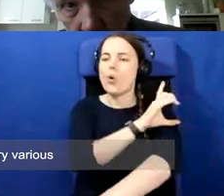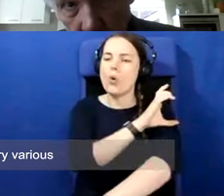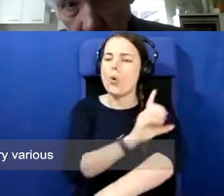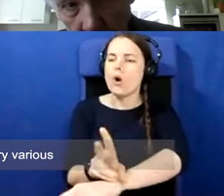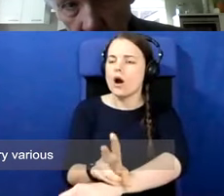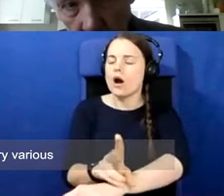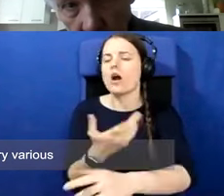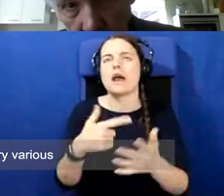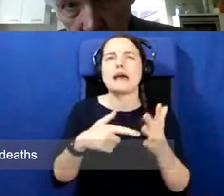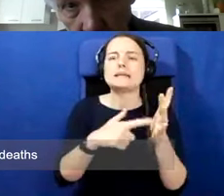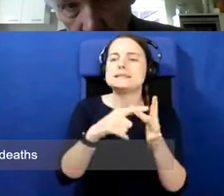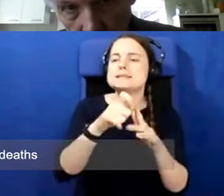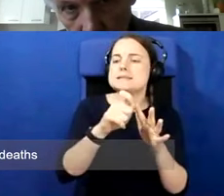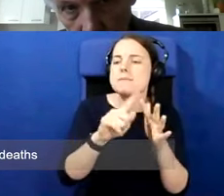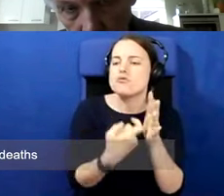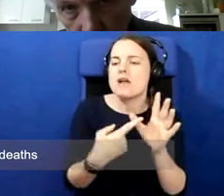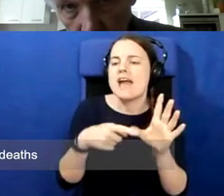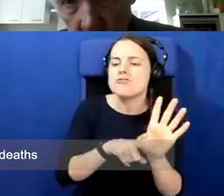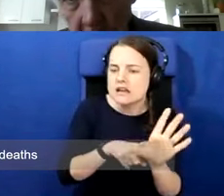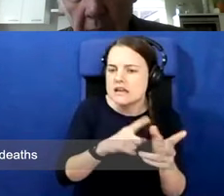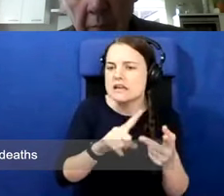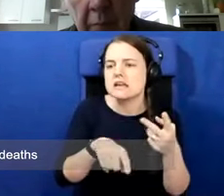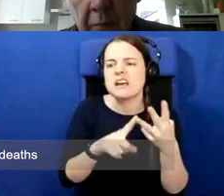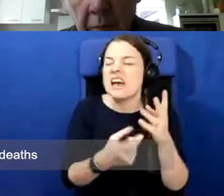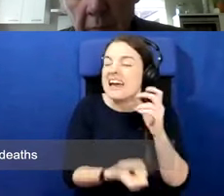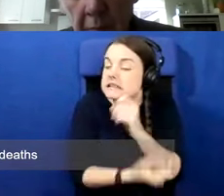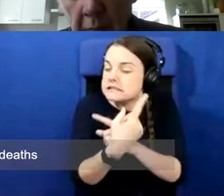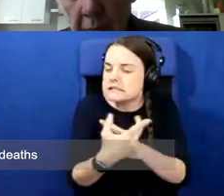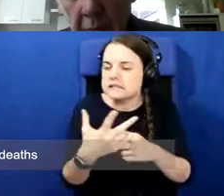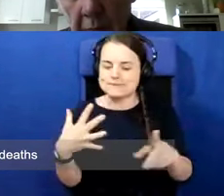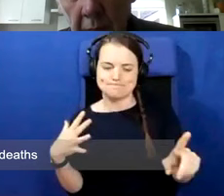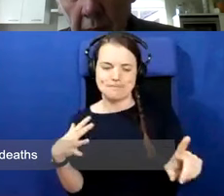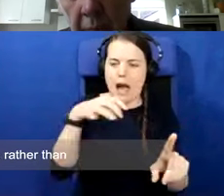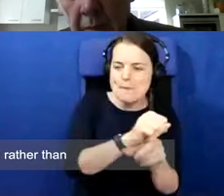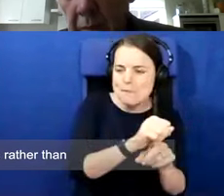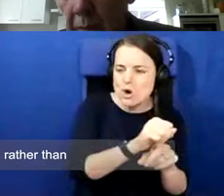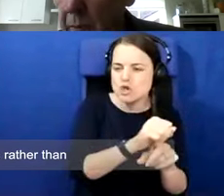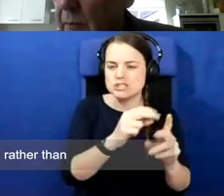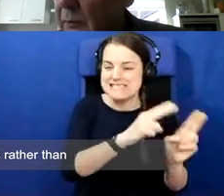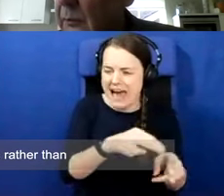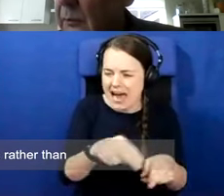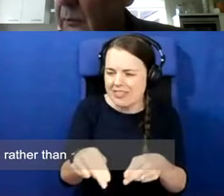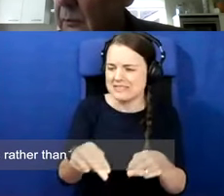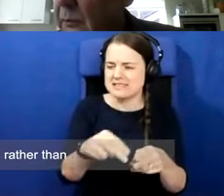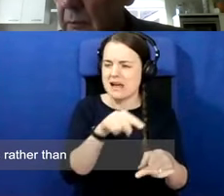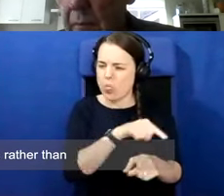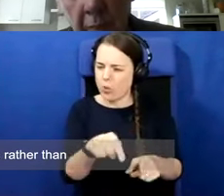various incidents, ambushes, deaths, and other such events,